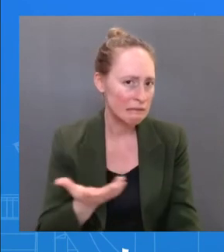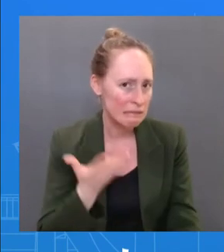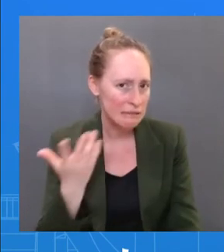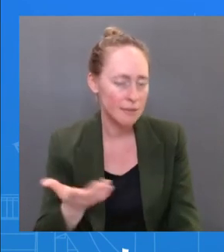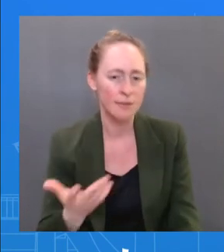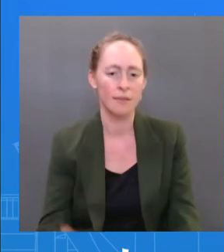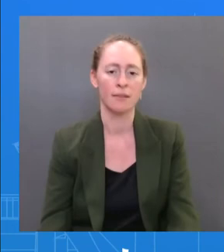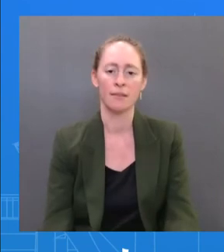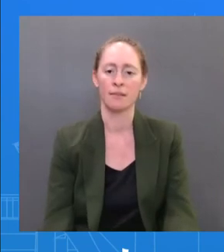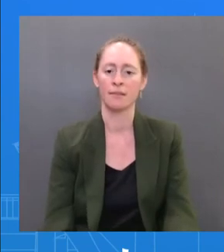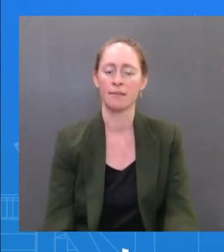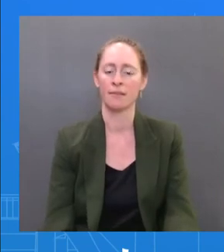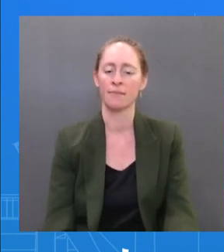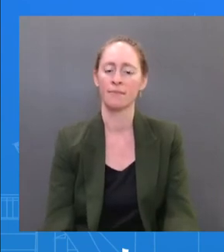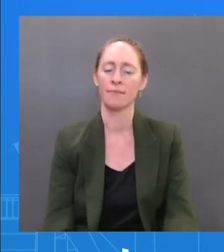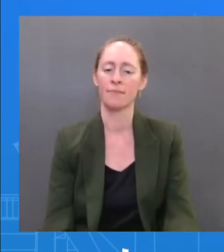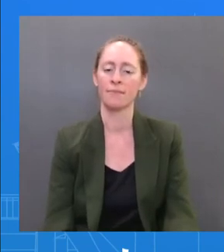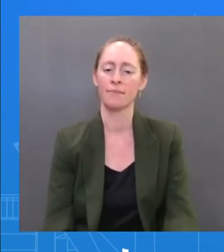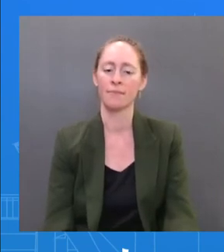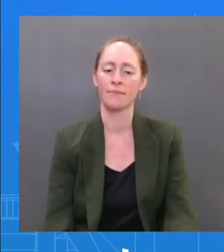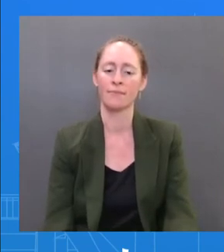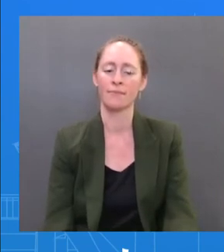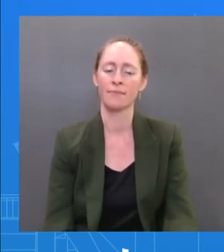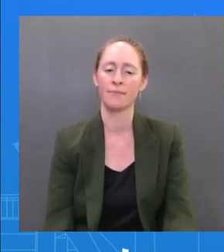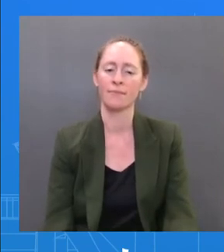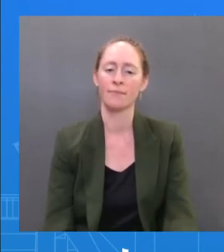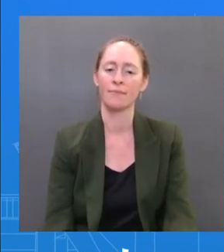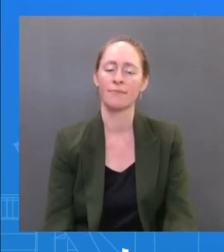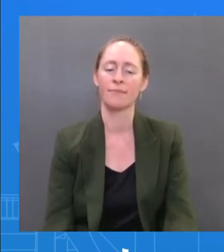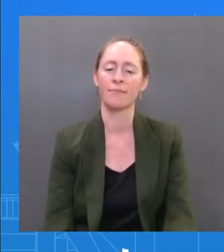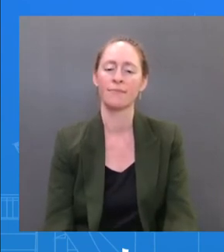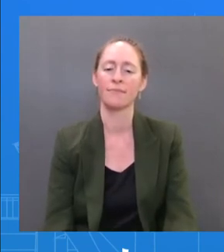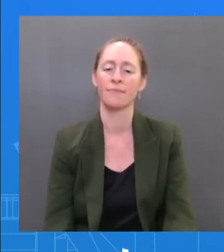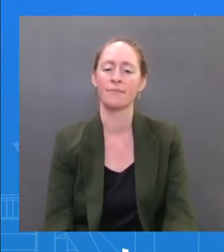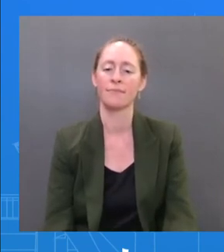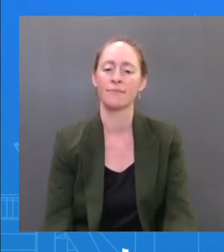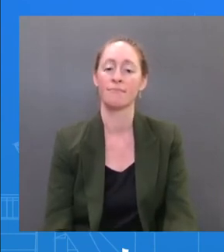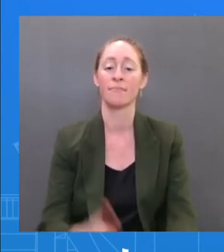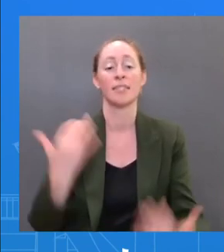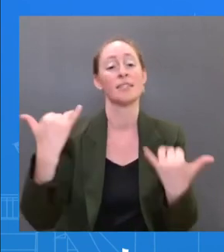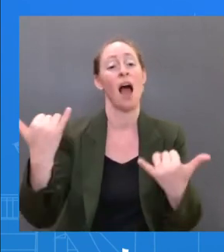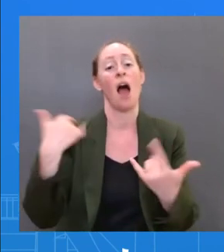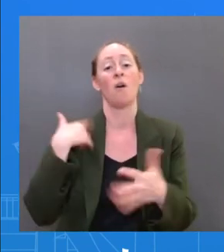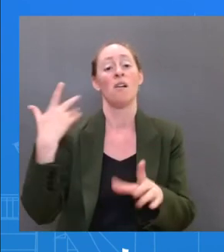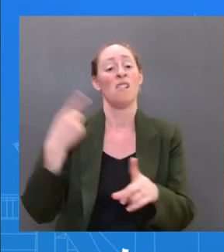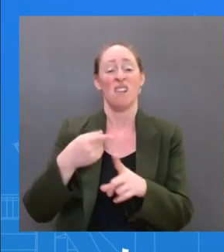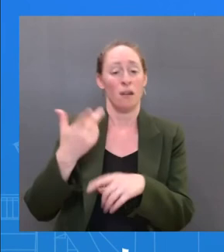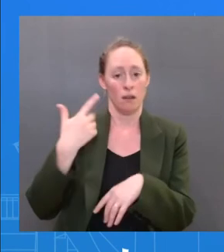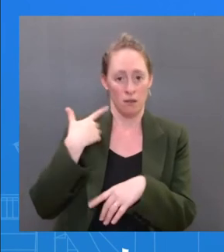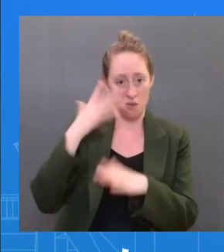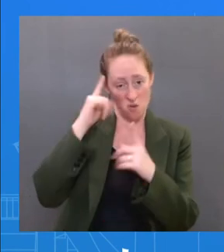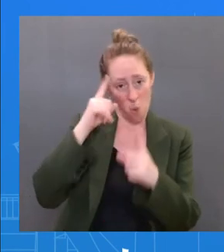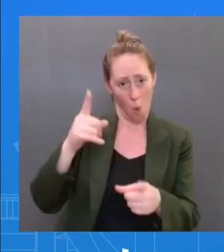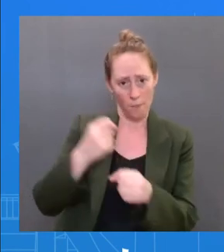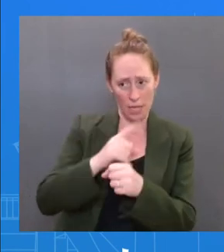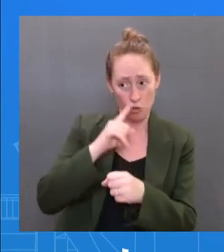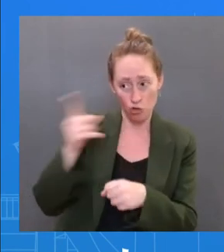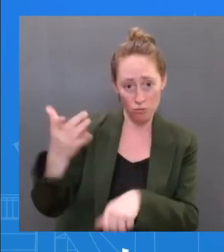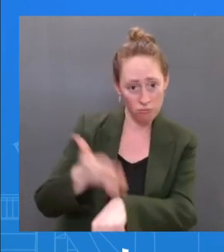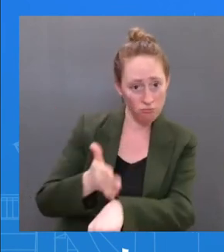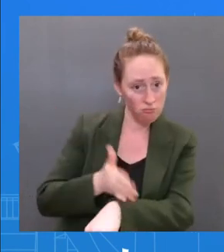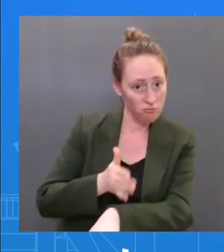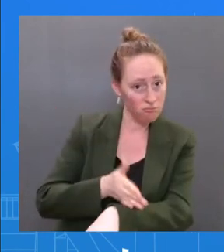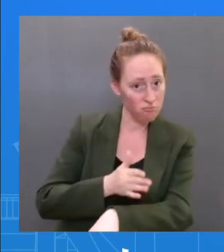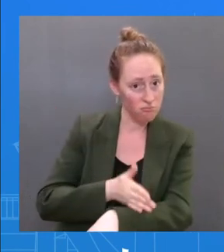focused on — on making sure the President continues to do well. He can — he is, uh, thankfully doing well because of of the fact that,